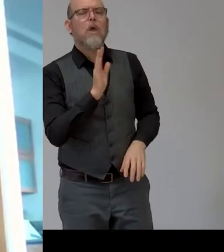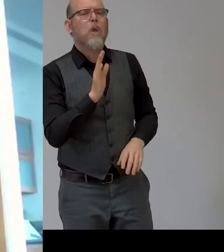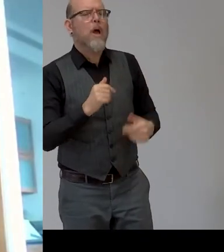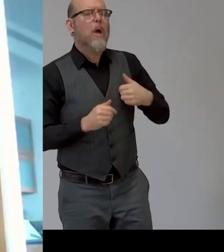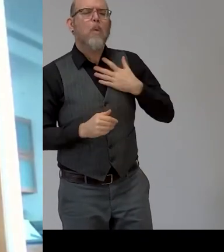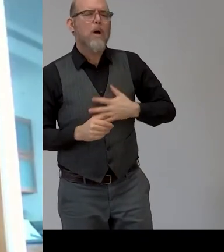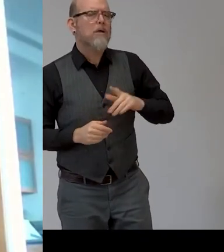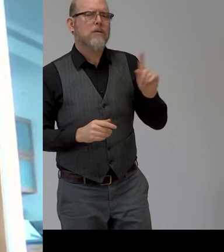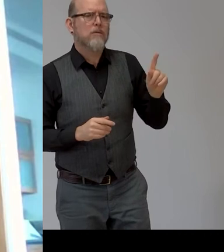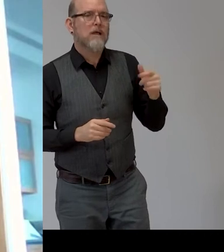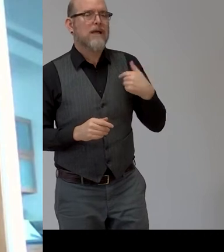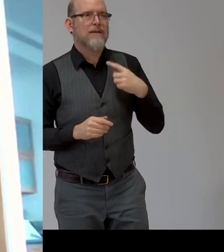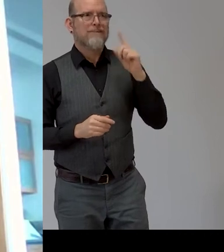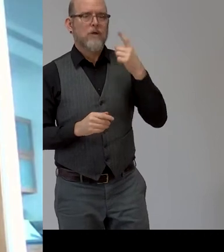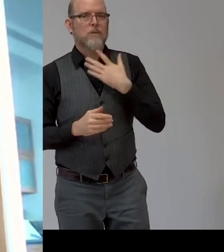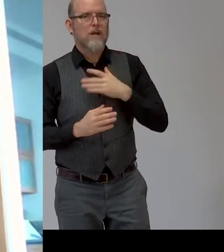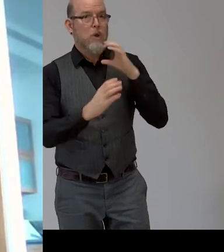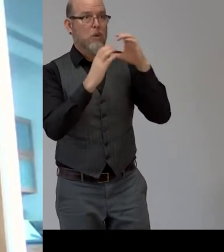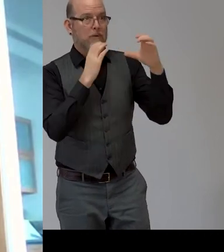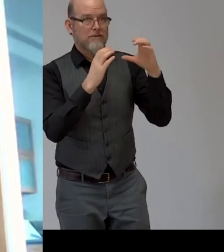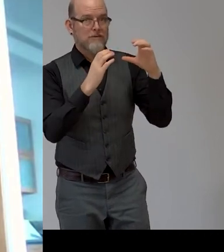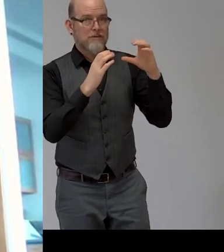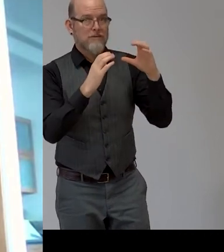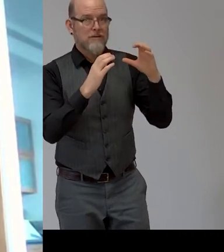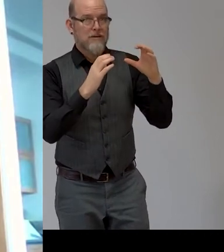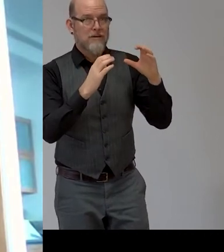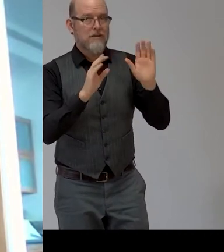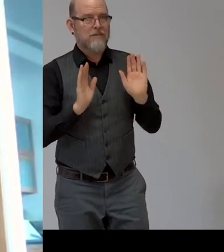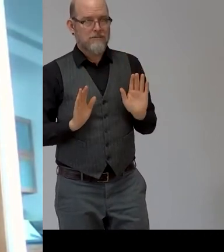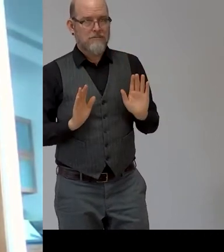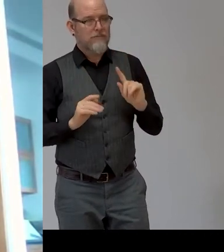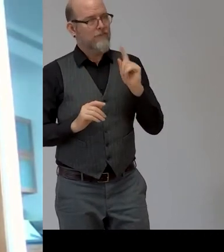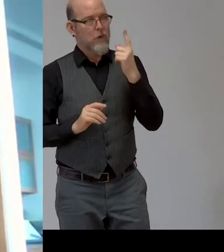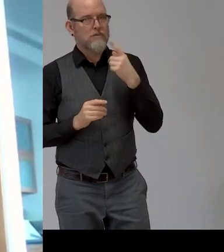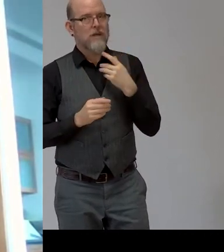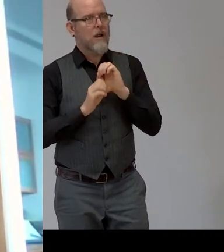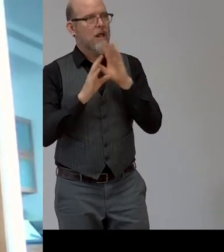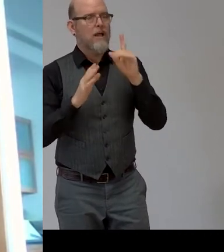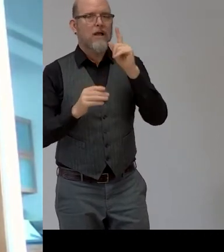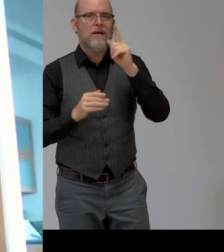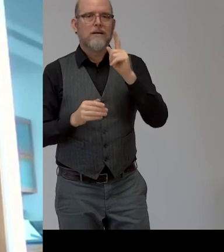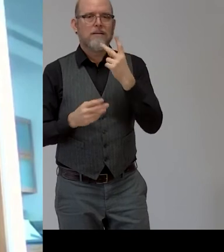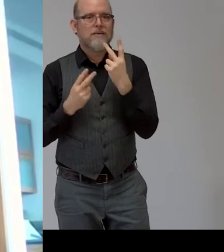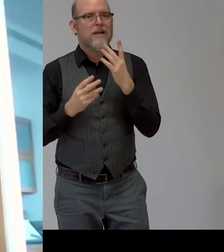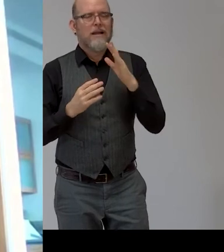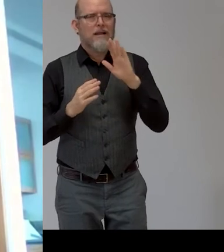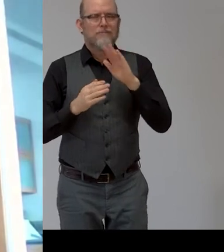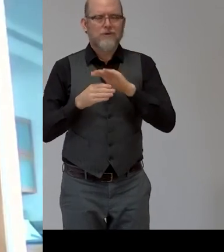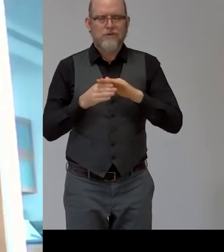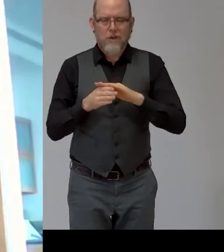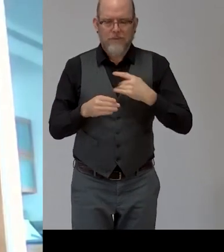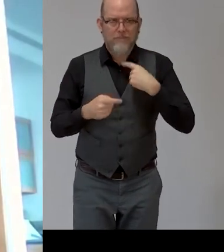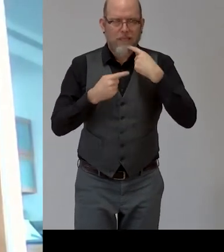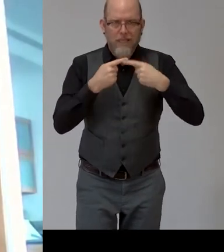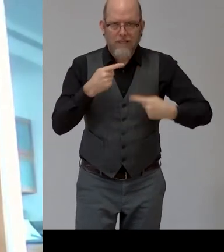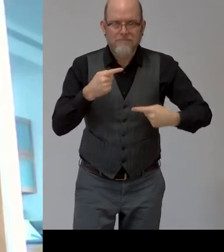in these things uh i might like uh like i'm sorry i'm guessing i'm not the issue one